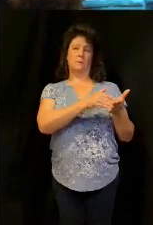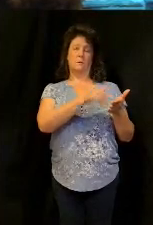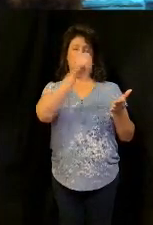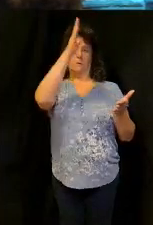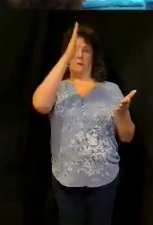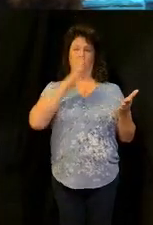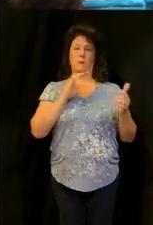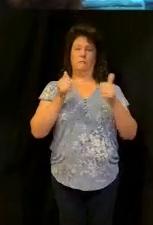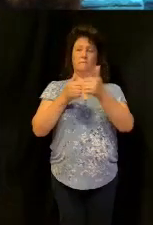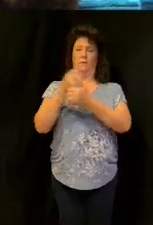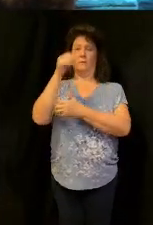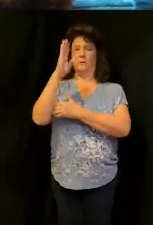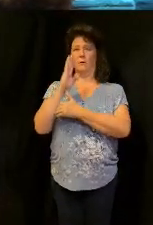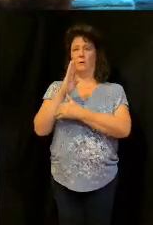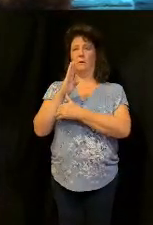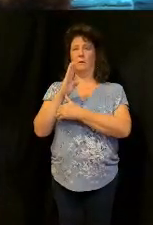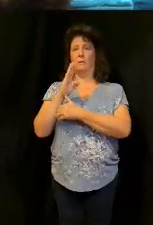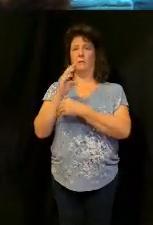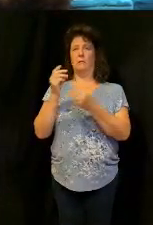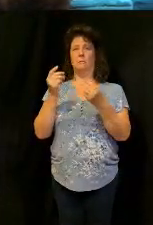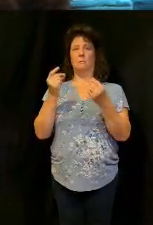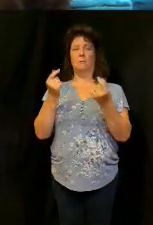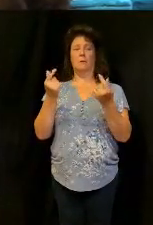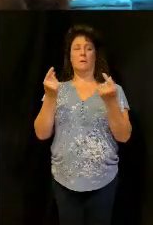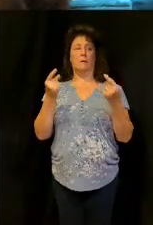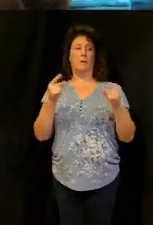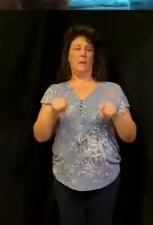and it kicked in on the other side